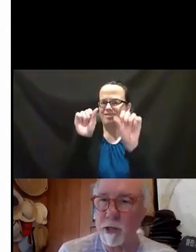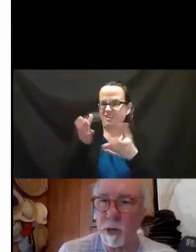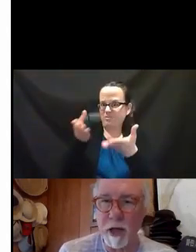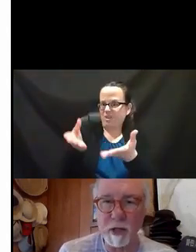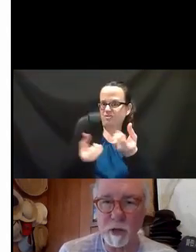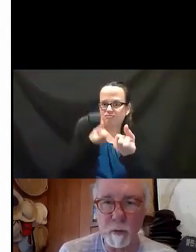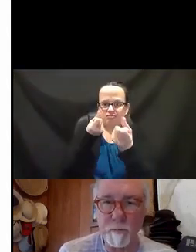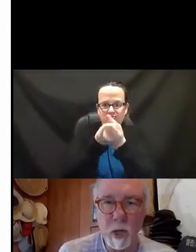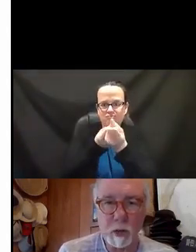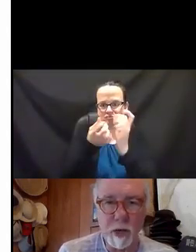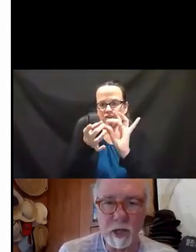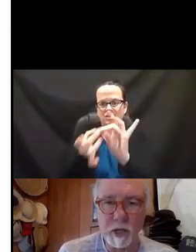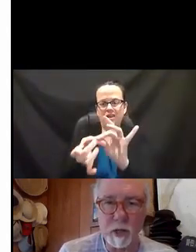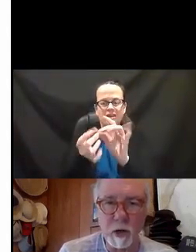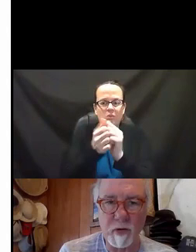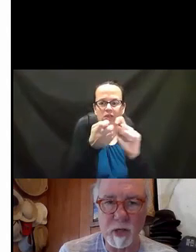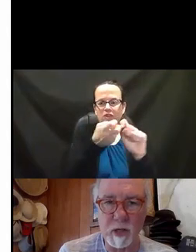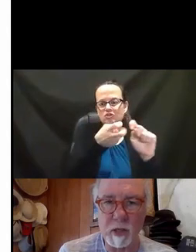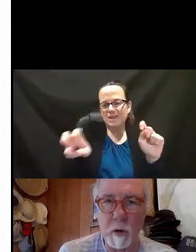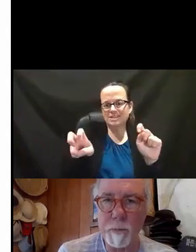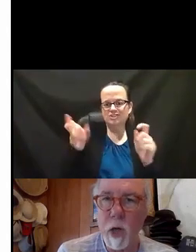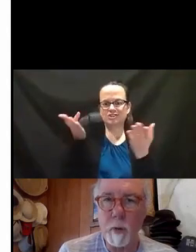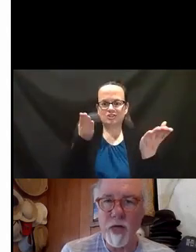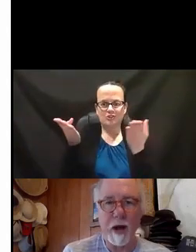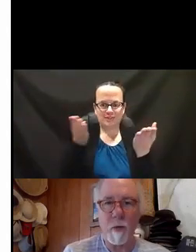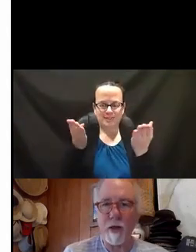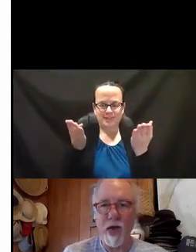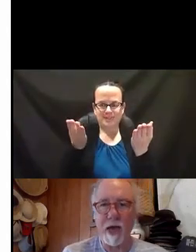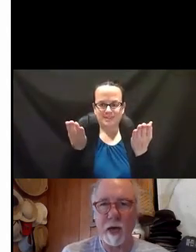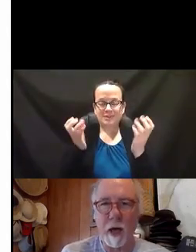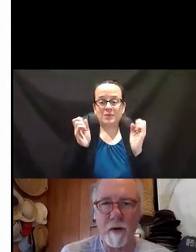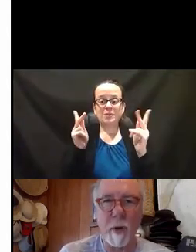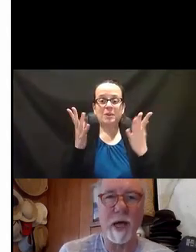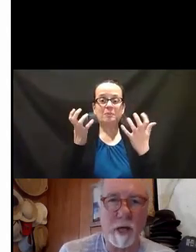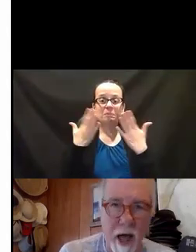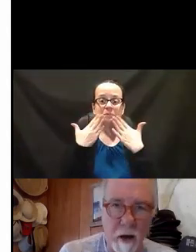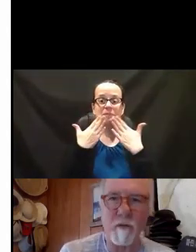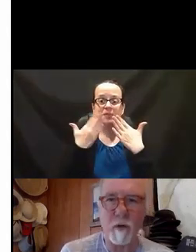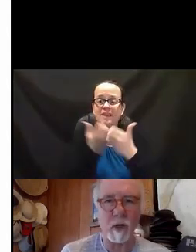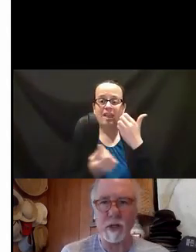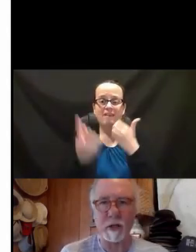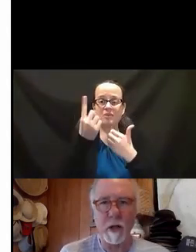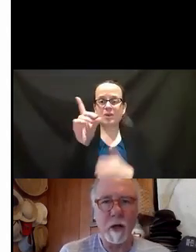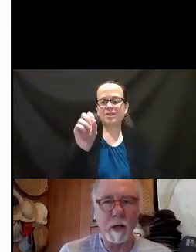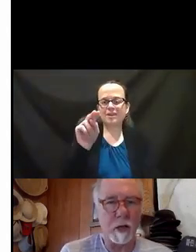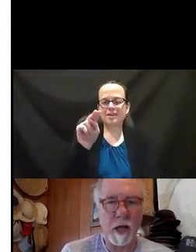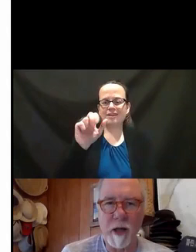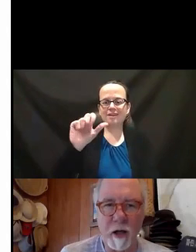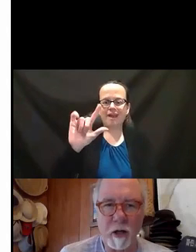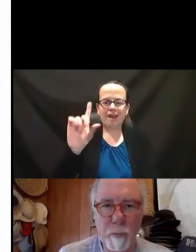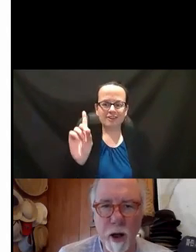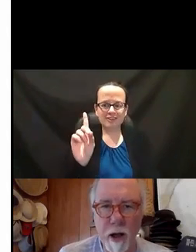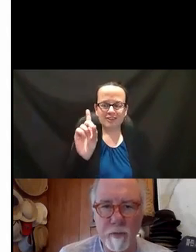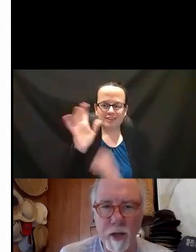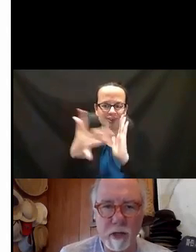you as it relates to transition services. So with that, I want to thank, uh, everybody and Donald for the tech of the